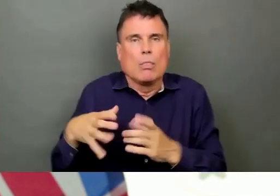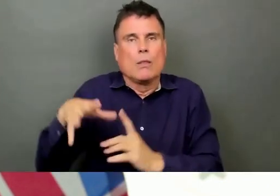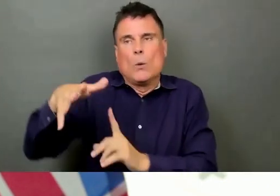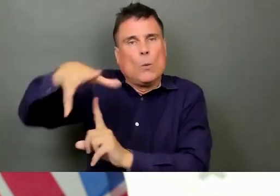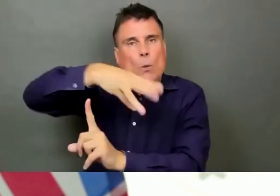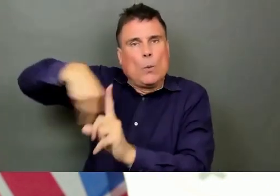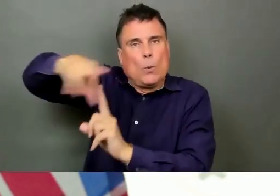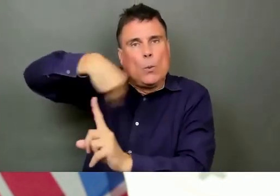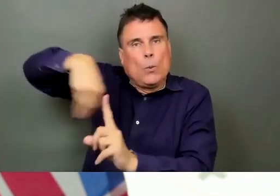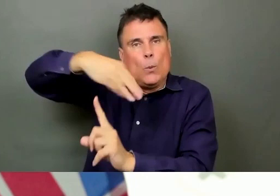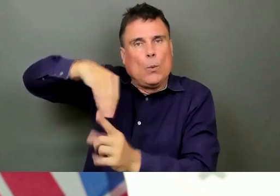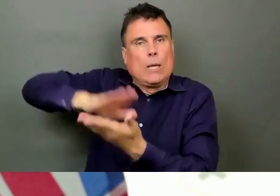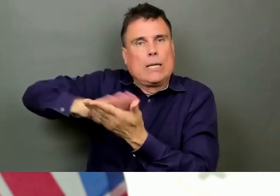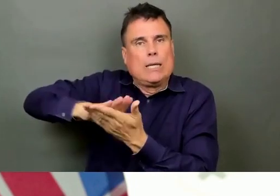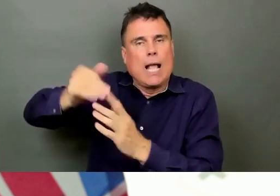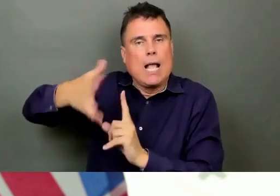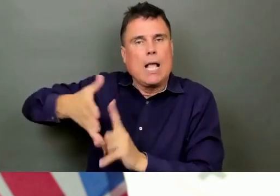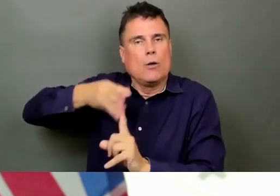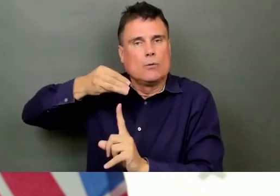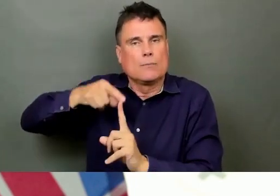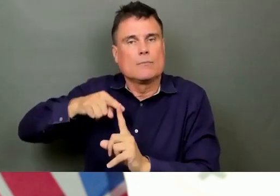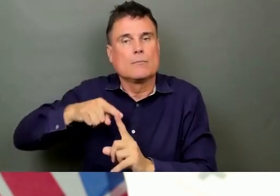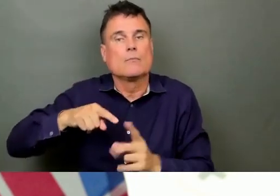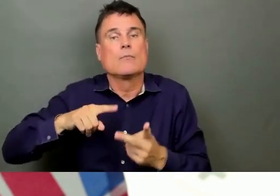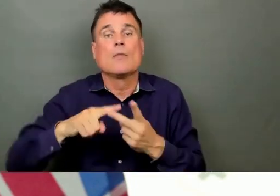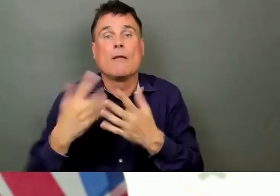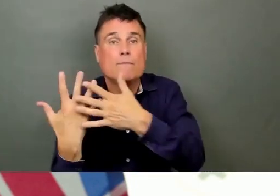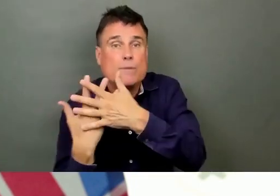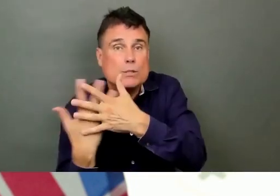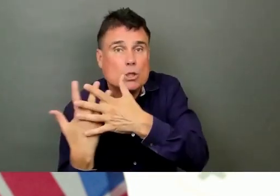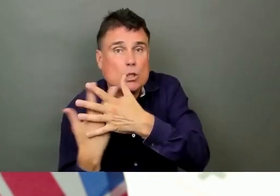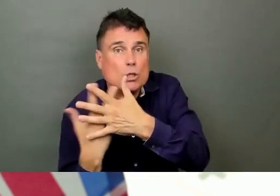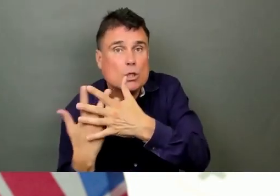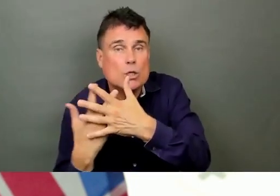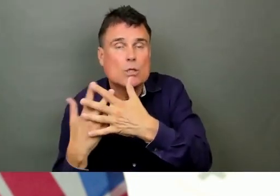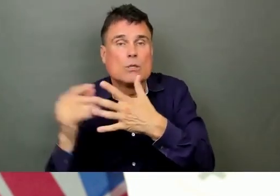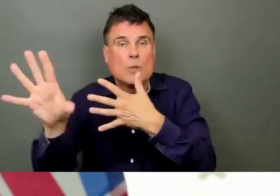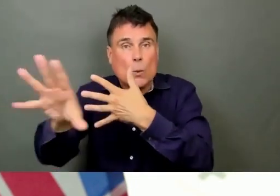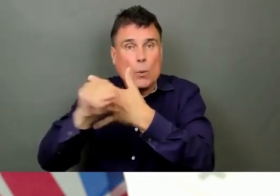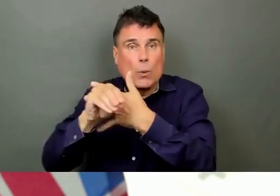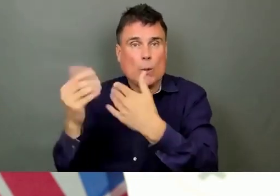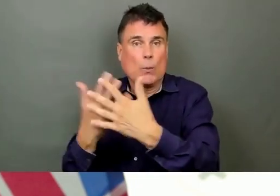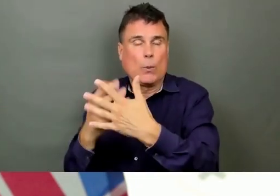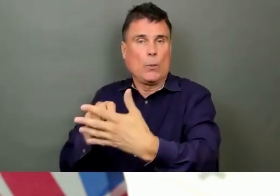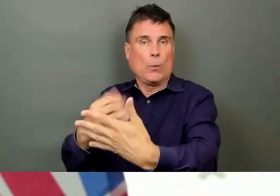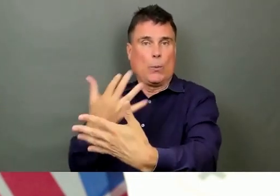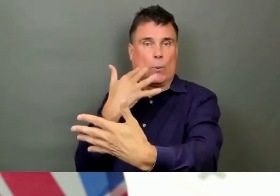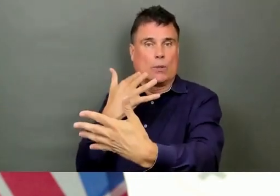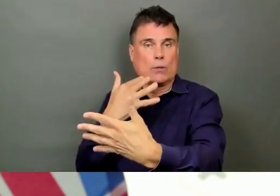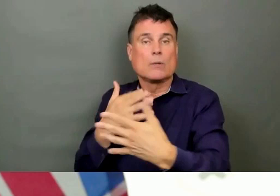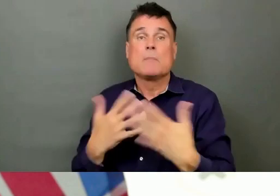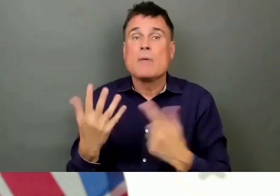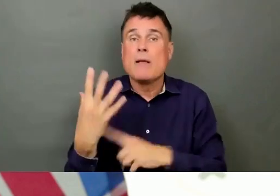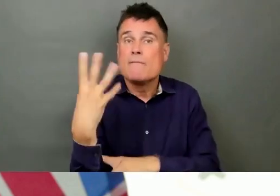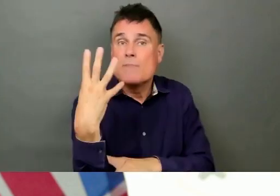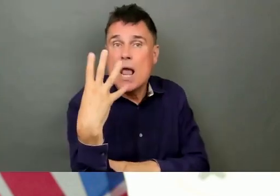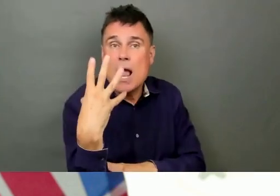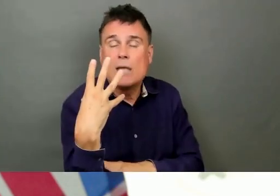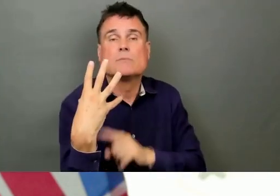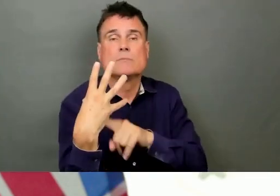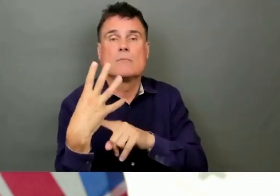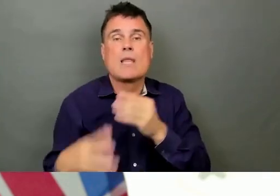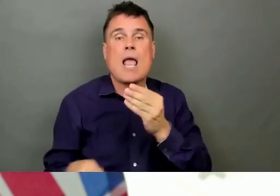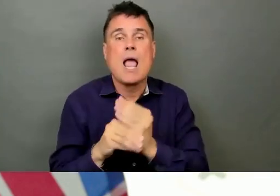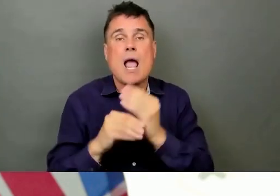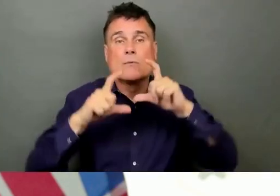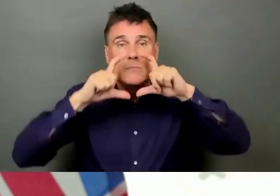indoor air. It may mean wearing something like an N95 or a KN95 respirator when you're outdoors.